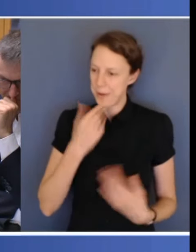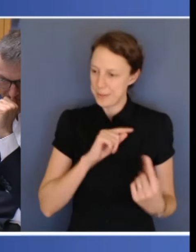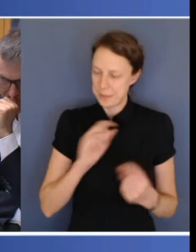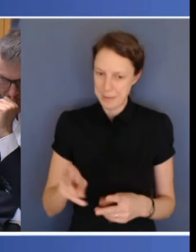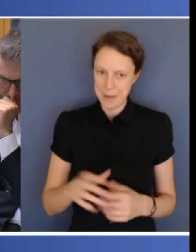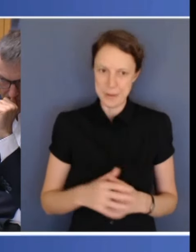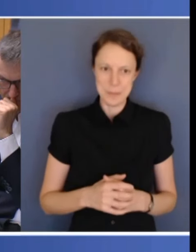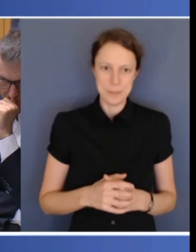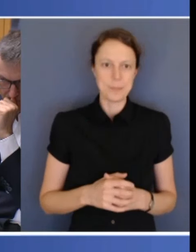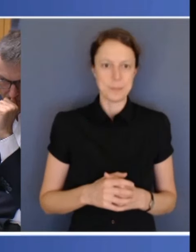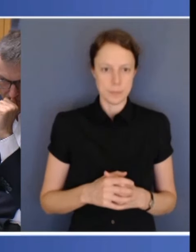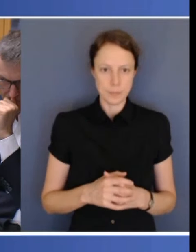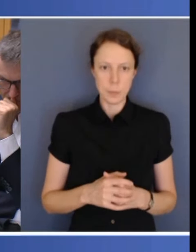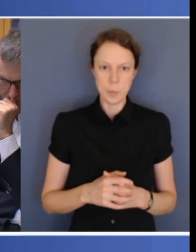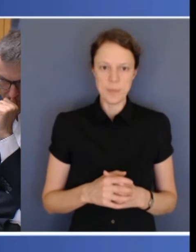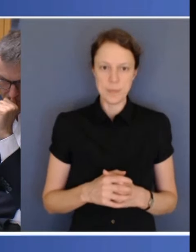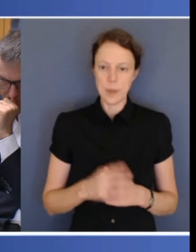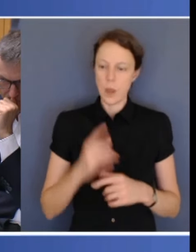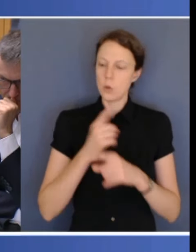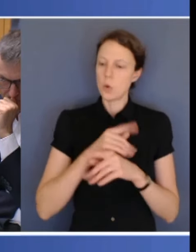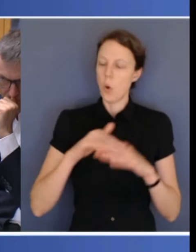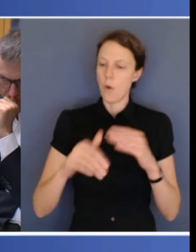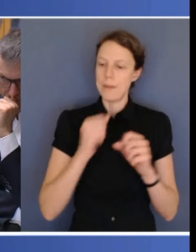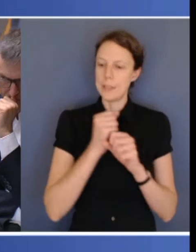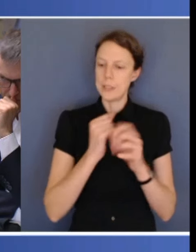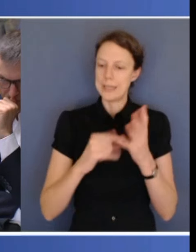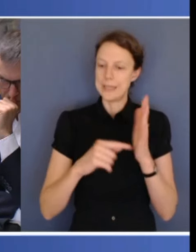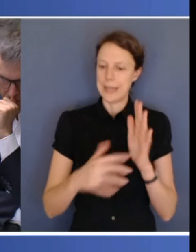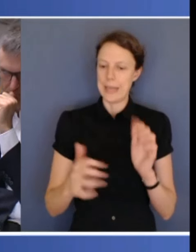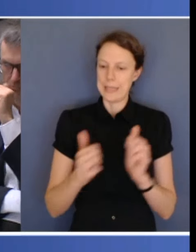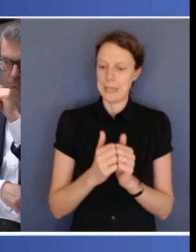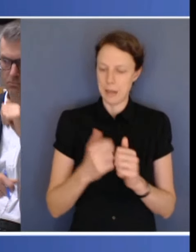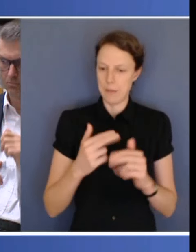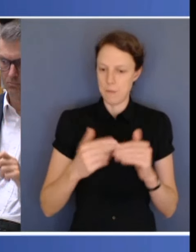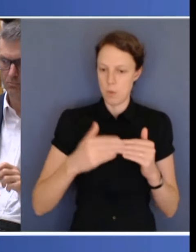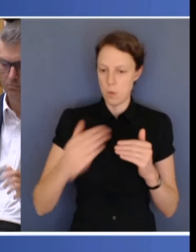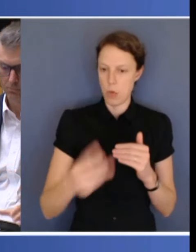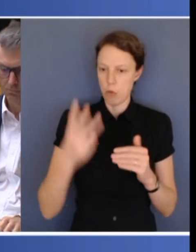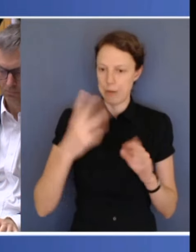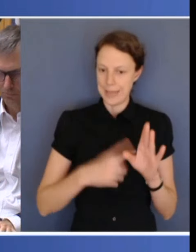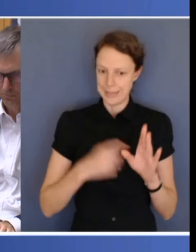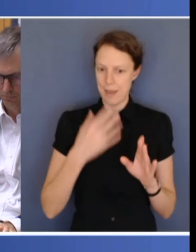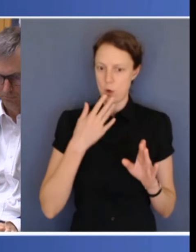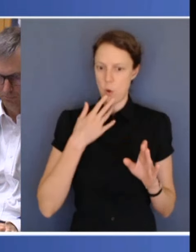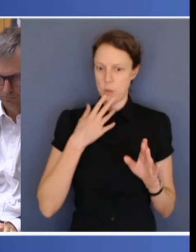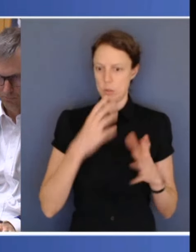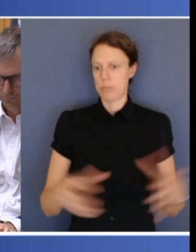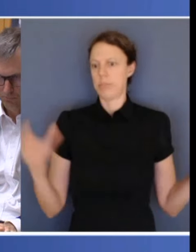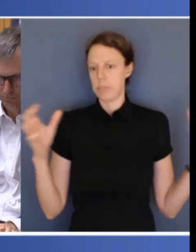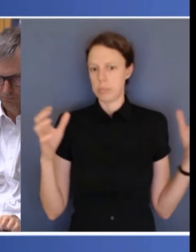for another three years, it's obviously the cost has blown out considerably over the past five years.